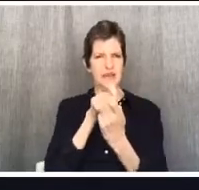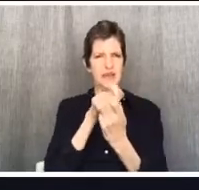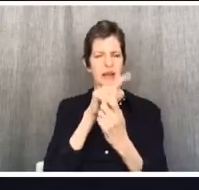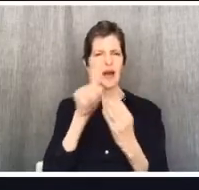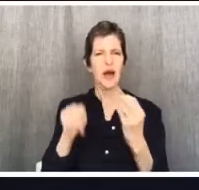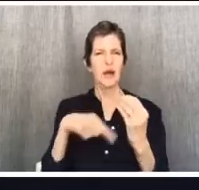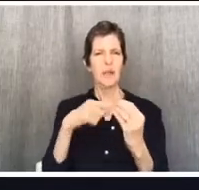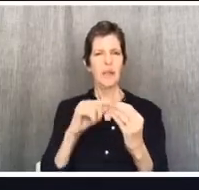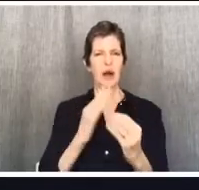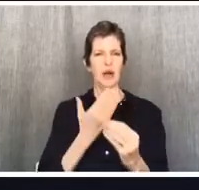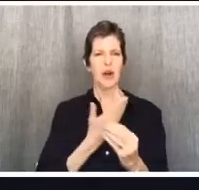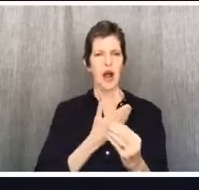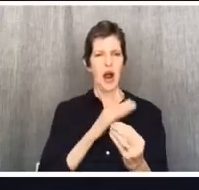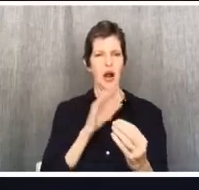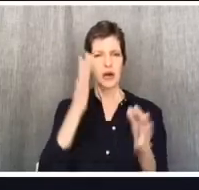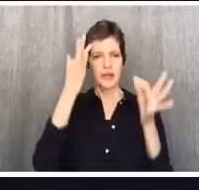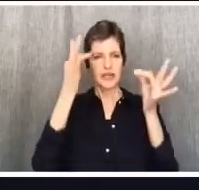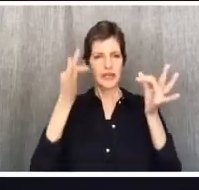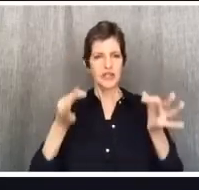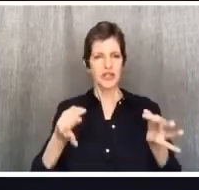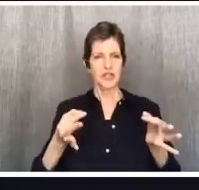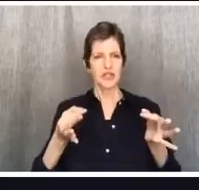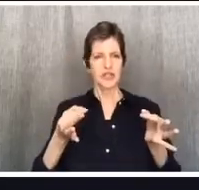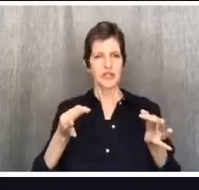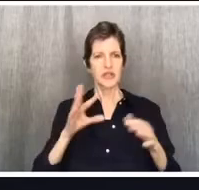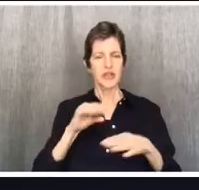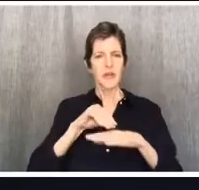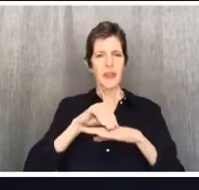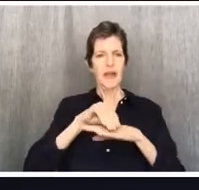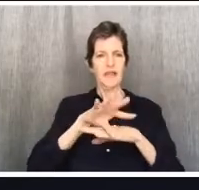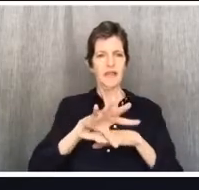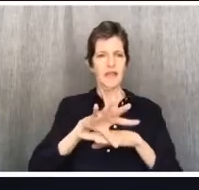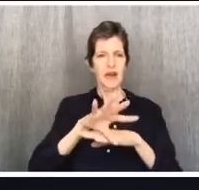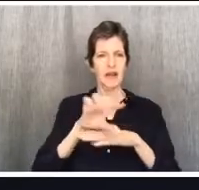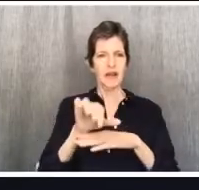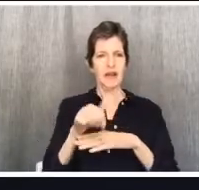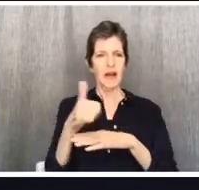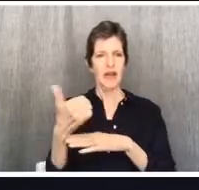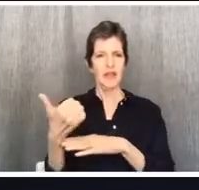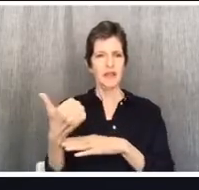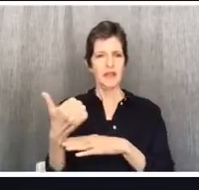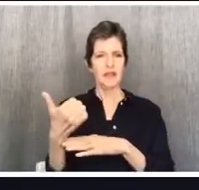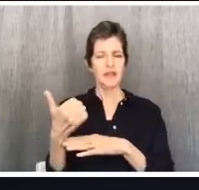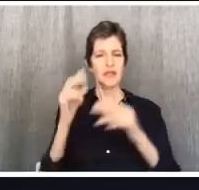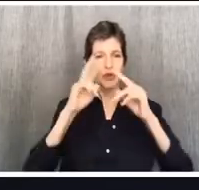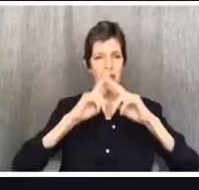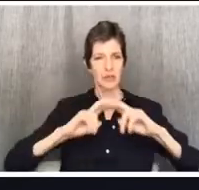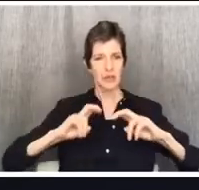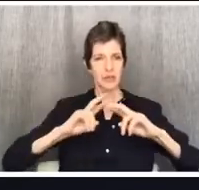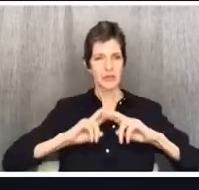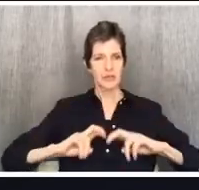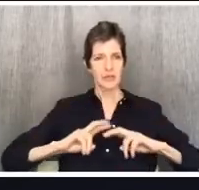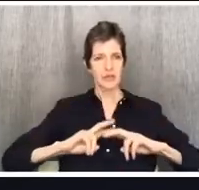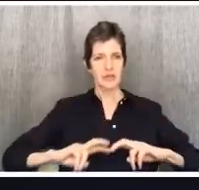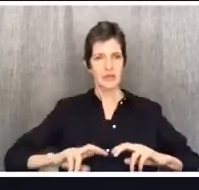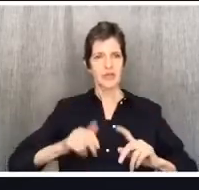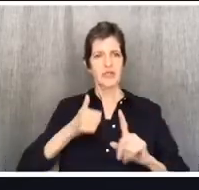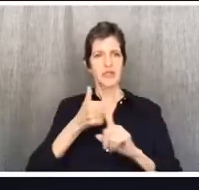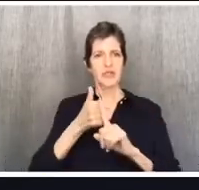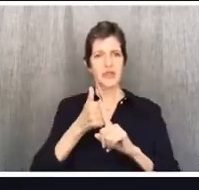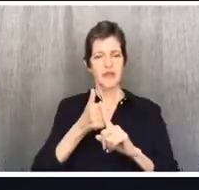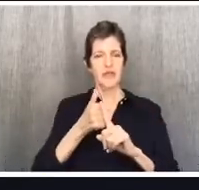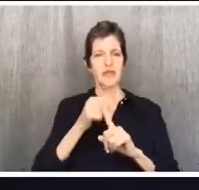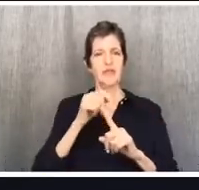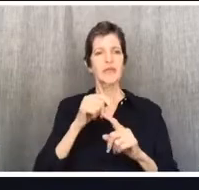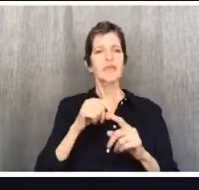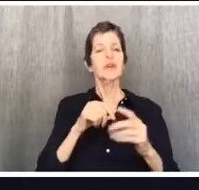choices affect other things. And secondly, you have to ask all four of these questions. Because if you only ask one and not the other,